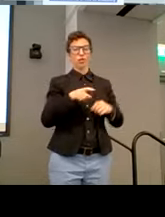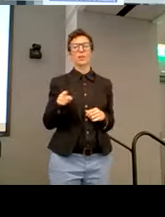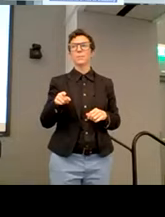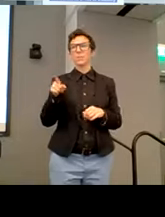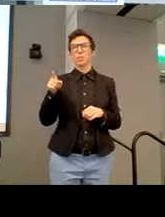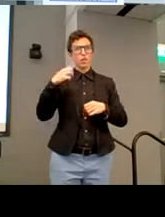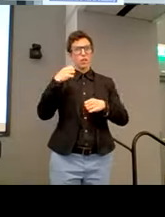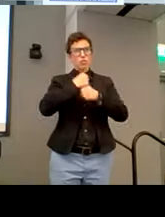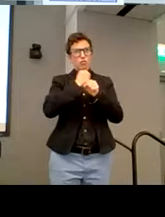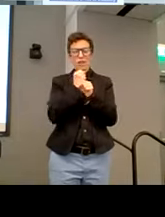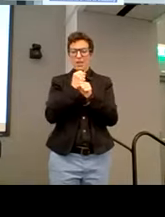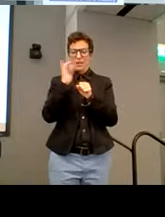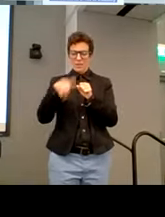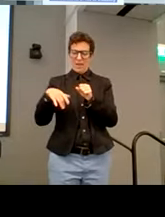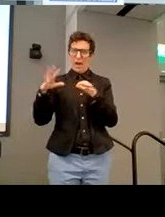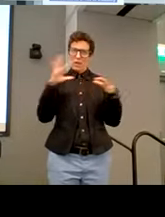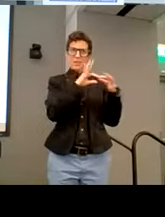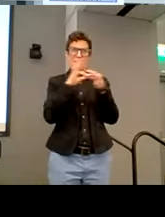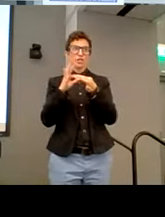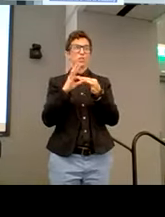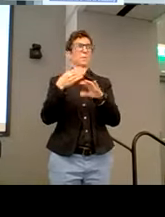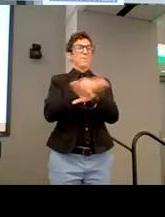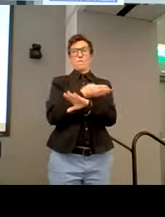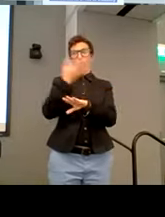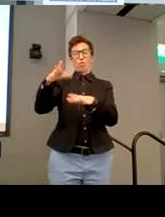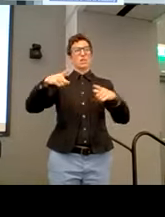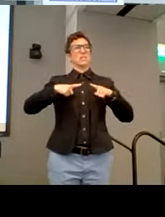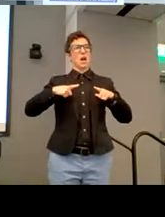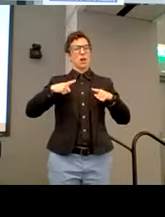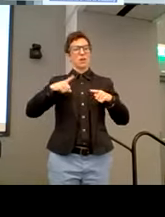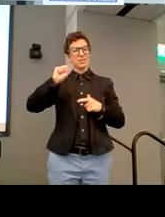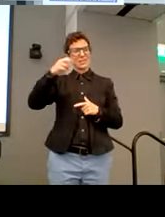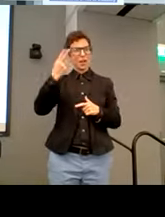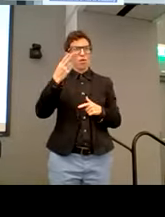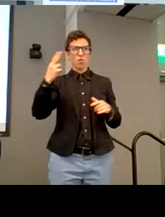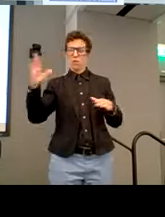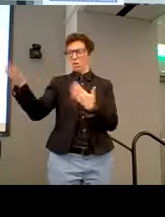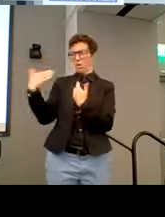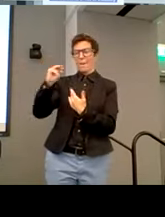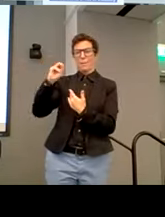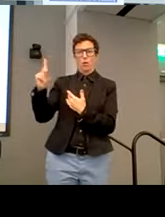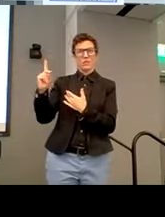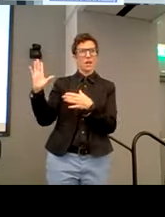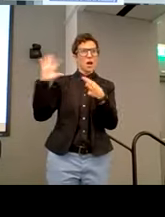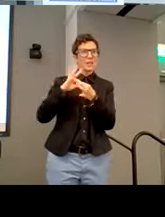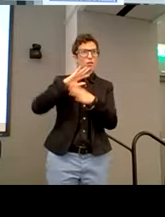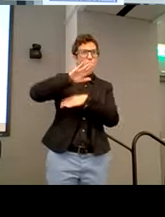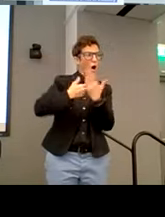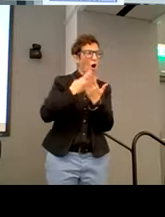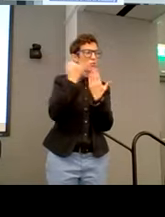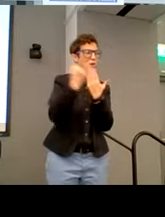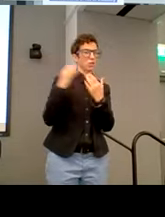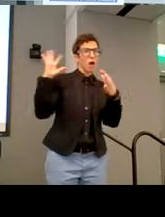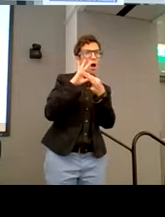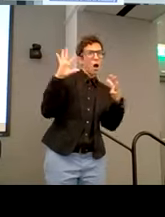accessibility. Um, before her retirement, Sarah made a point to loop MOD into all major projects and